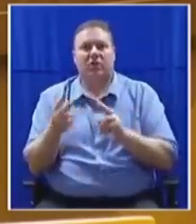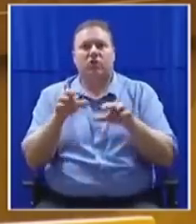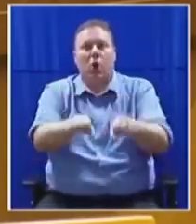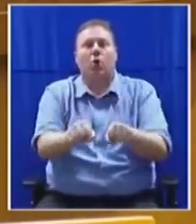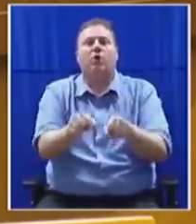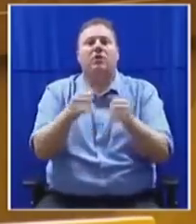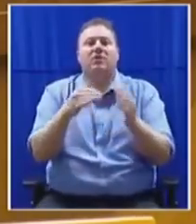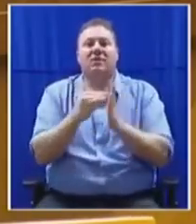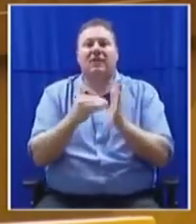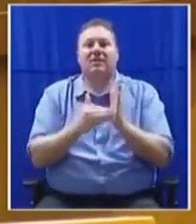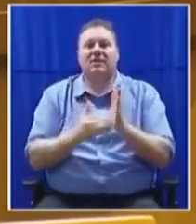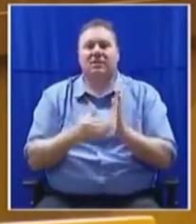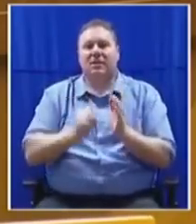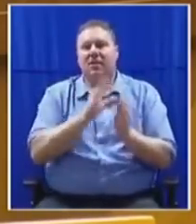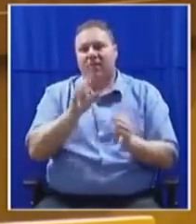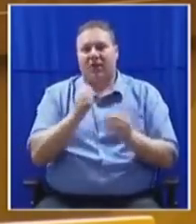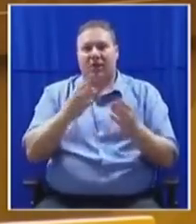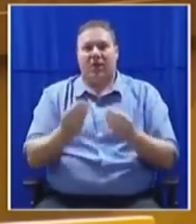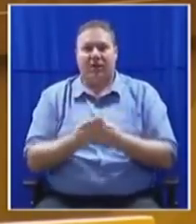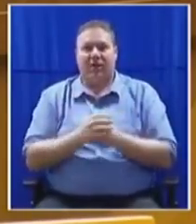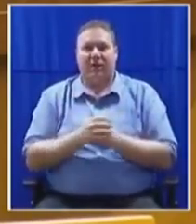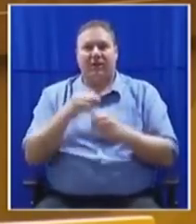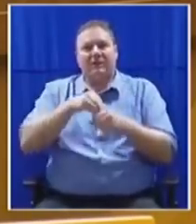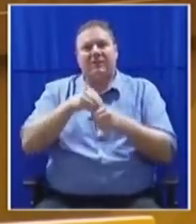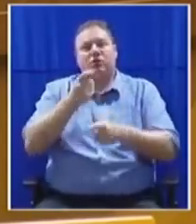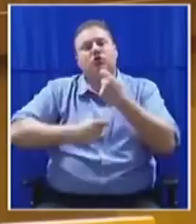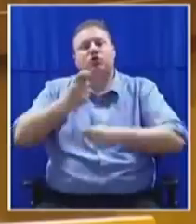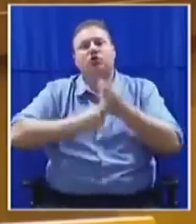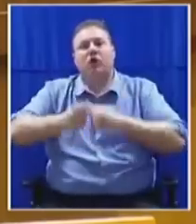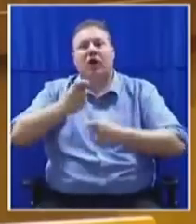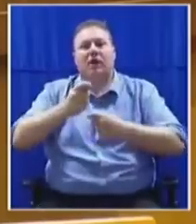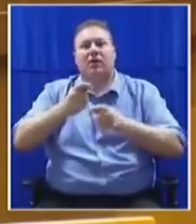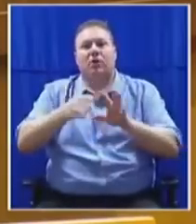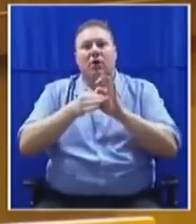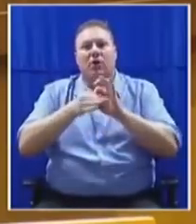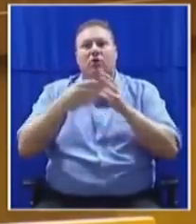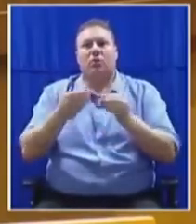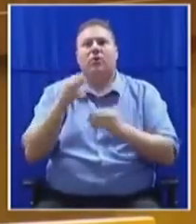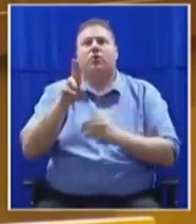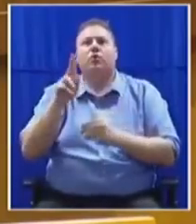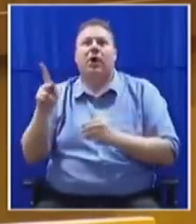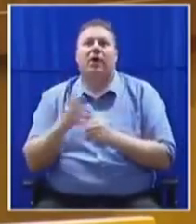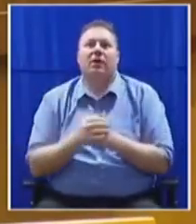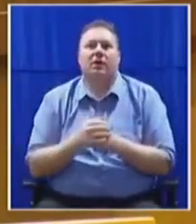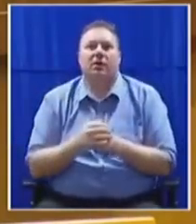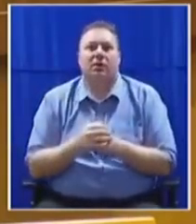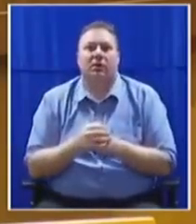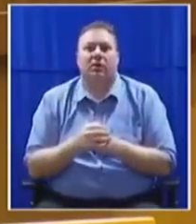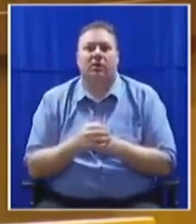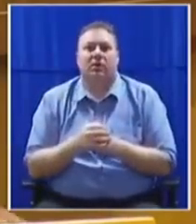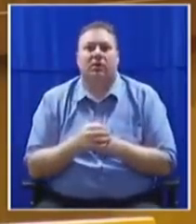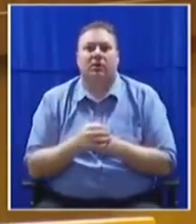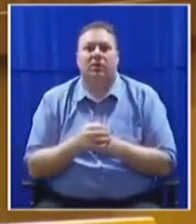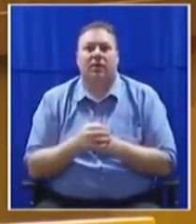that South Africa occupies in its trade relationship with the United Kingdom. So what